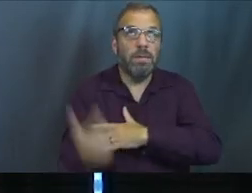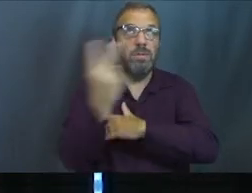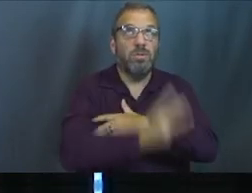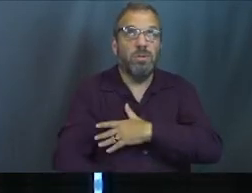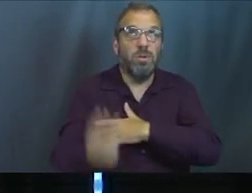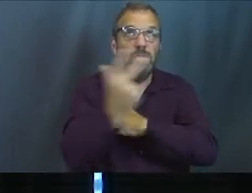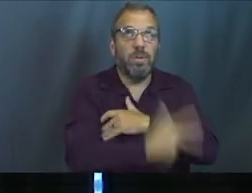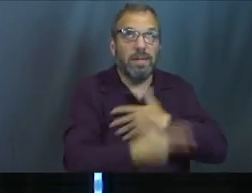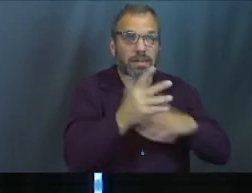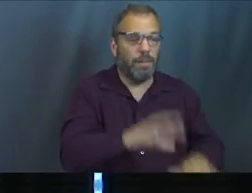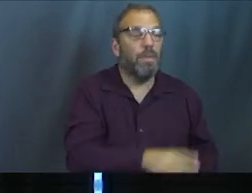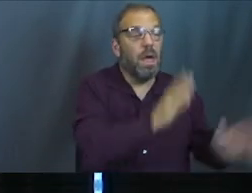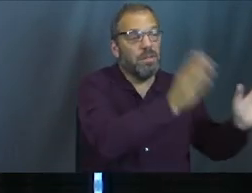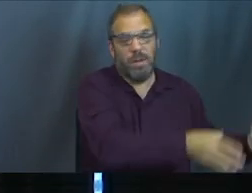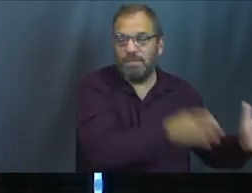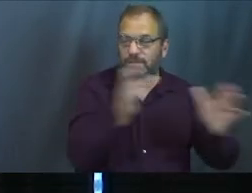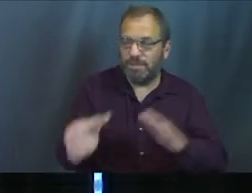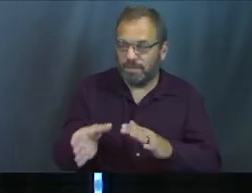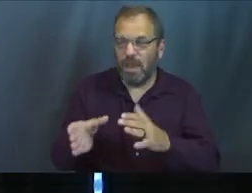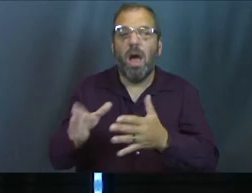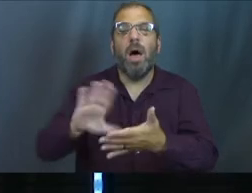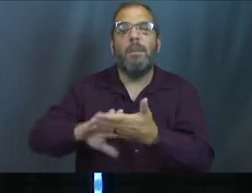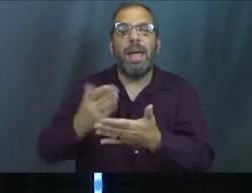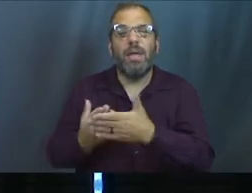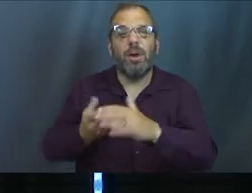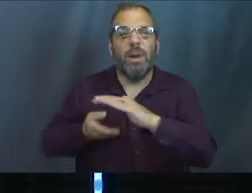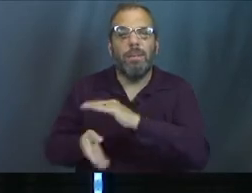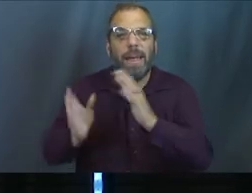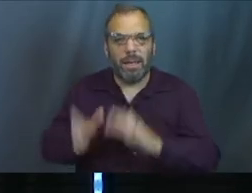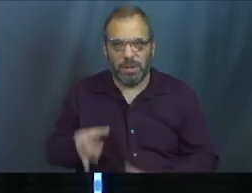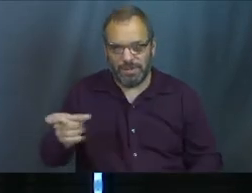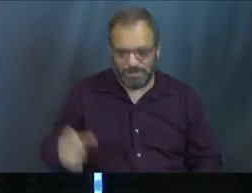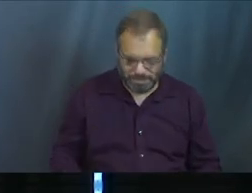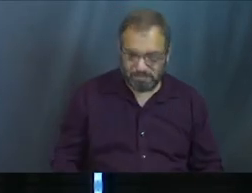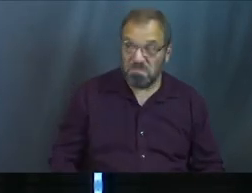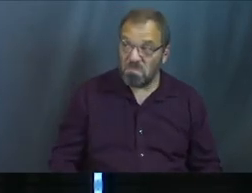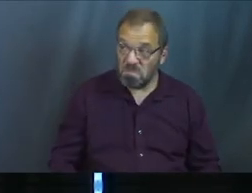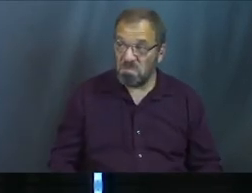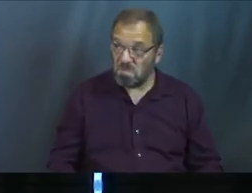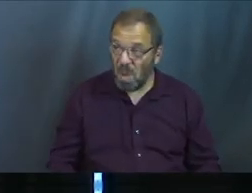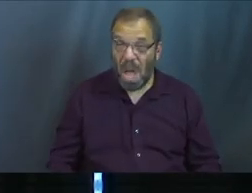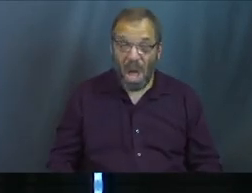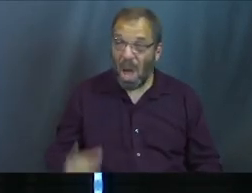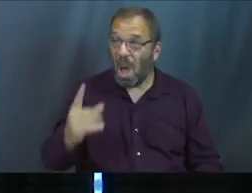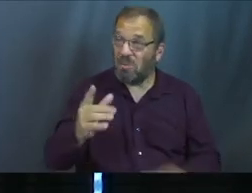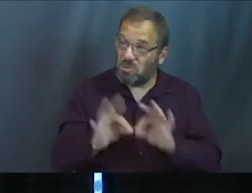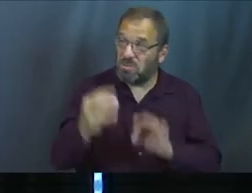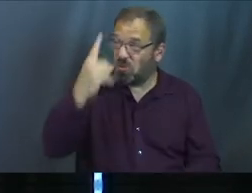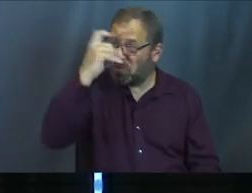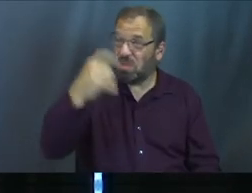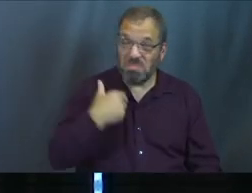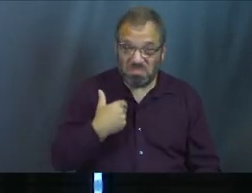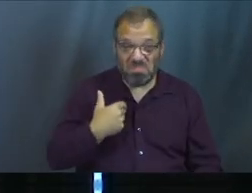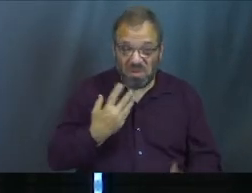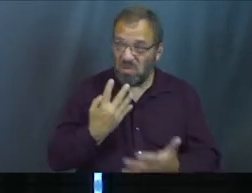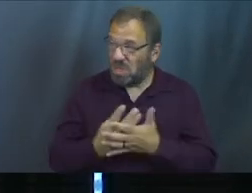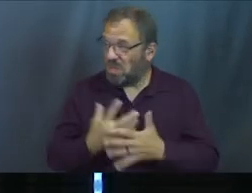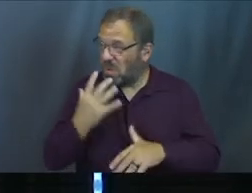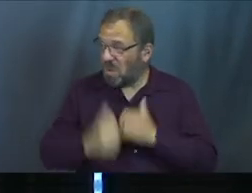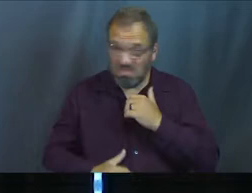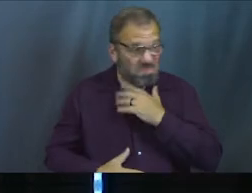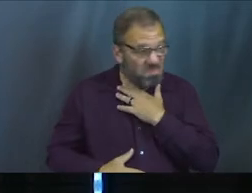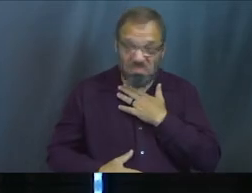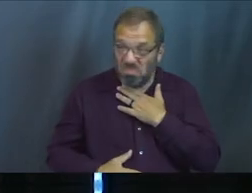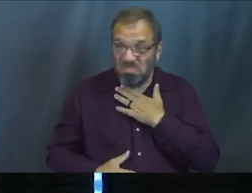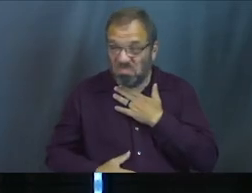what happens next is the baker, the chief baker's like, oh, okay. That's some good news, you know. I'm in prison. Things are rough.